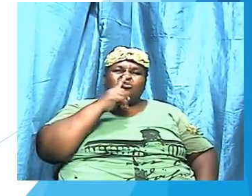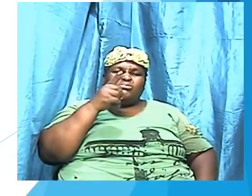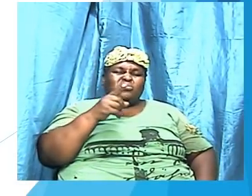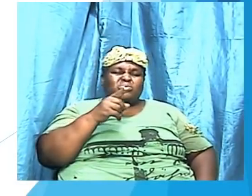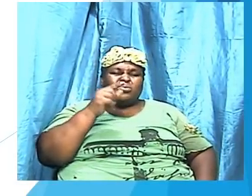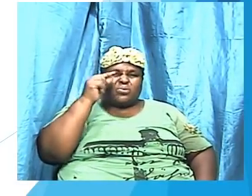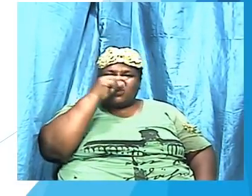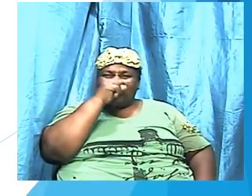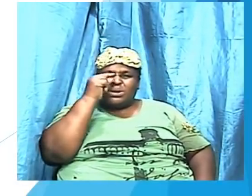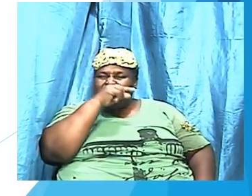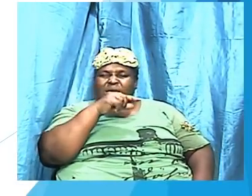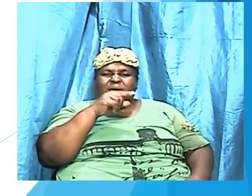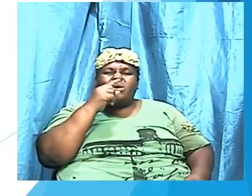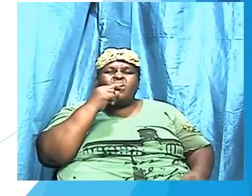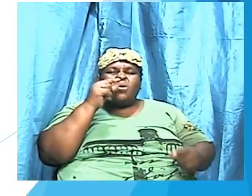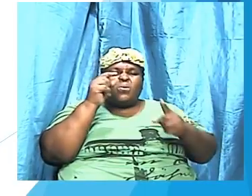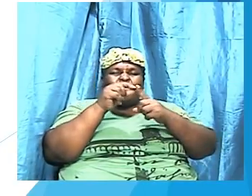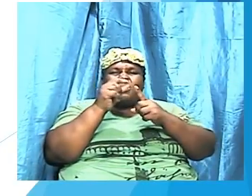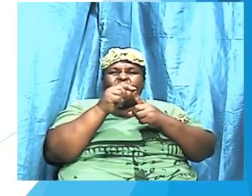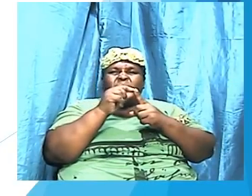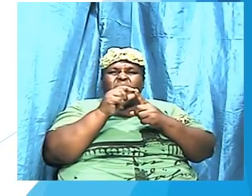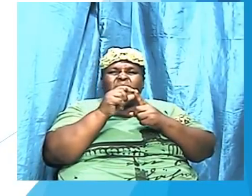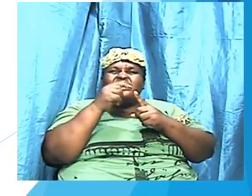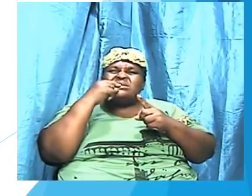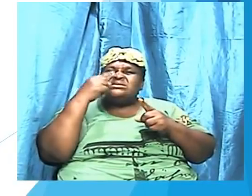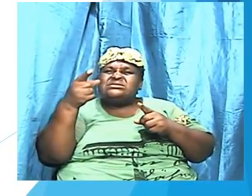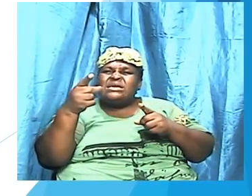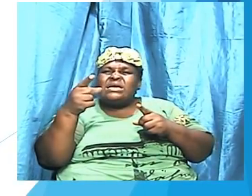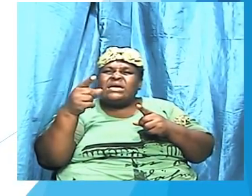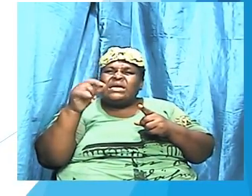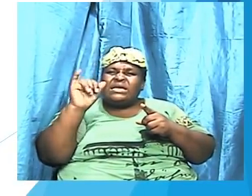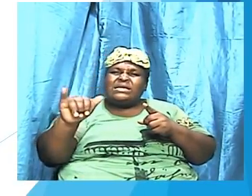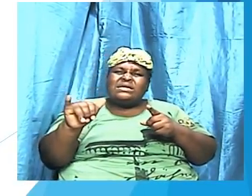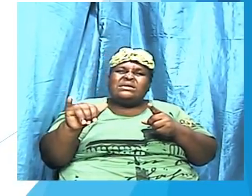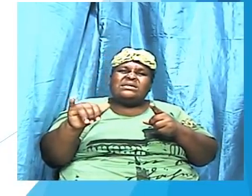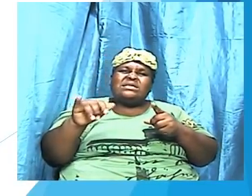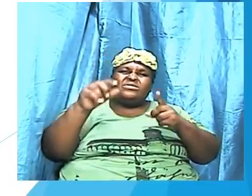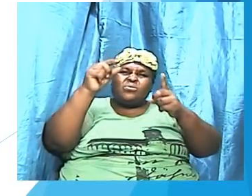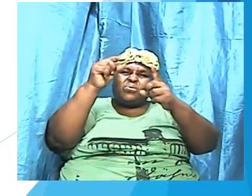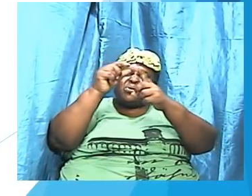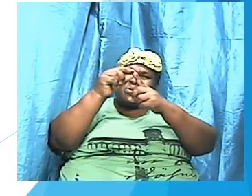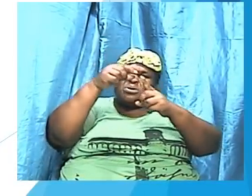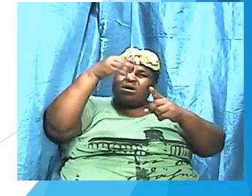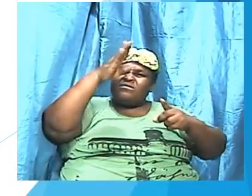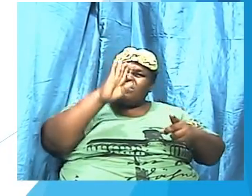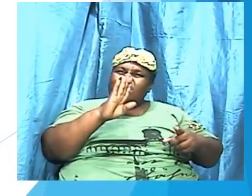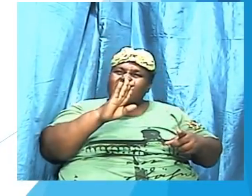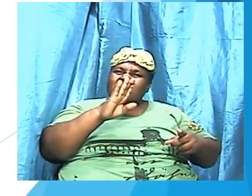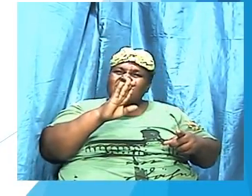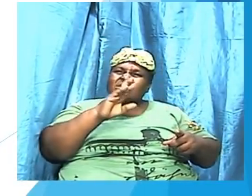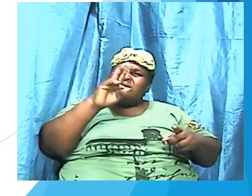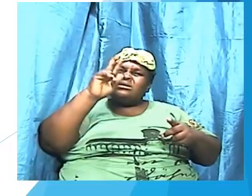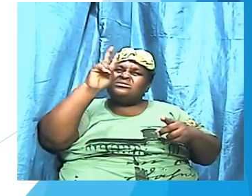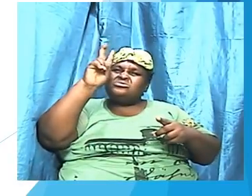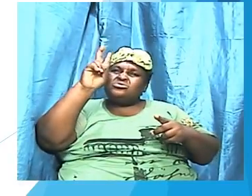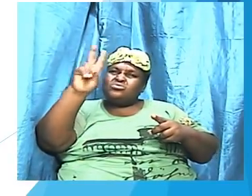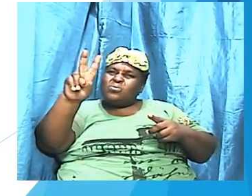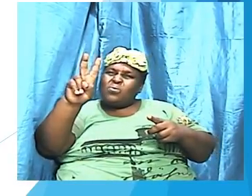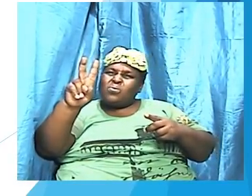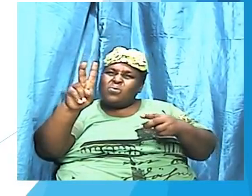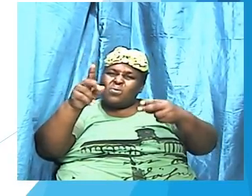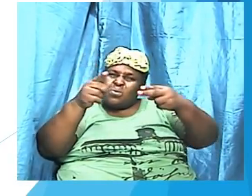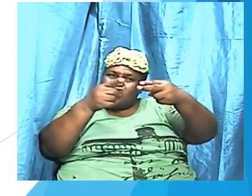actually say that the word of God is a two mounted sword and it's kind of